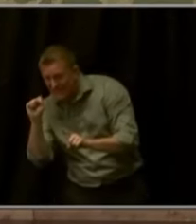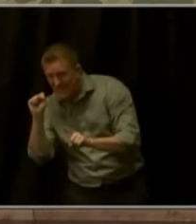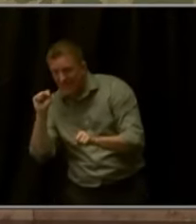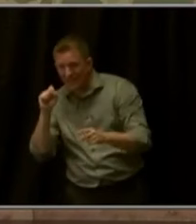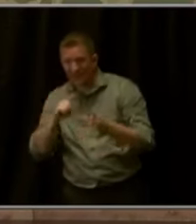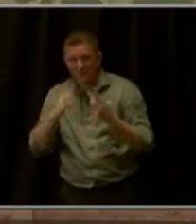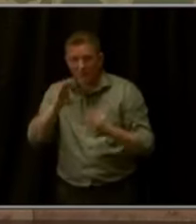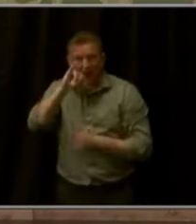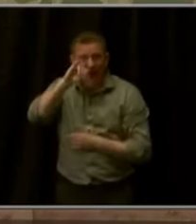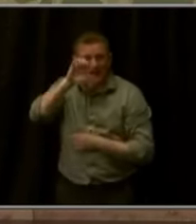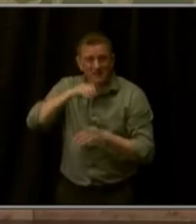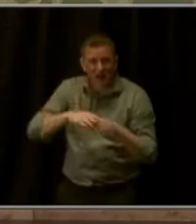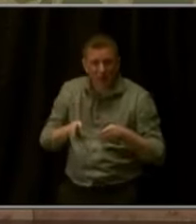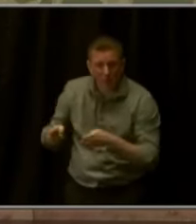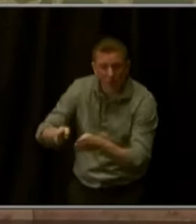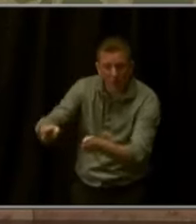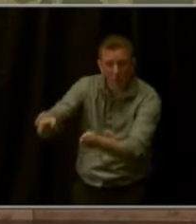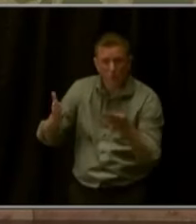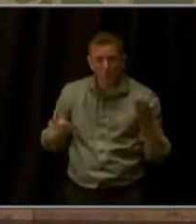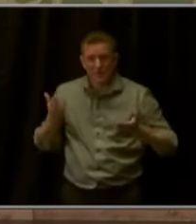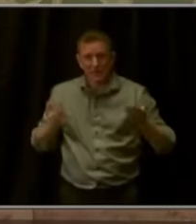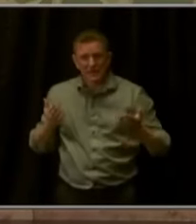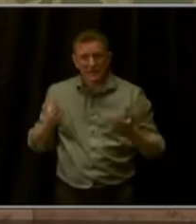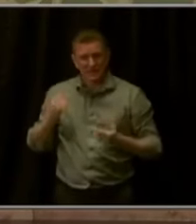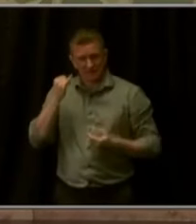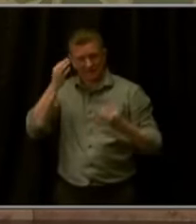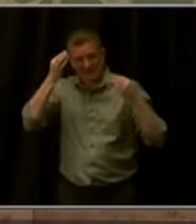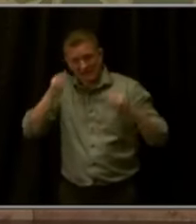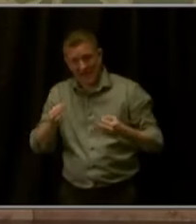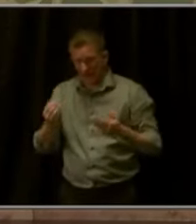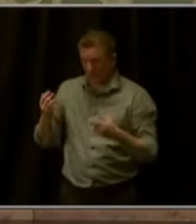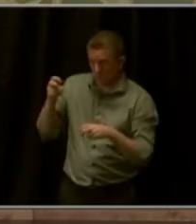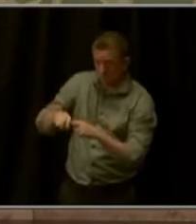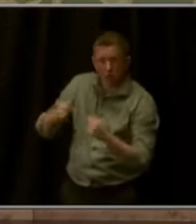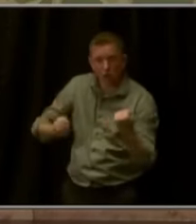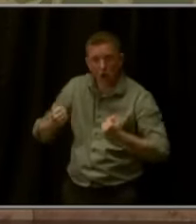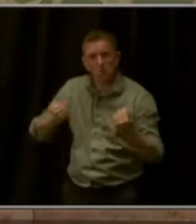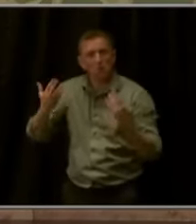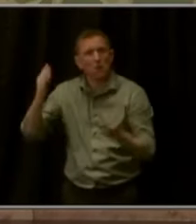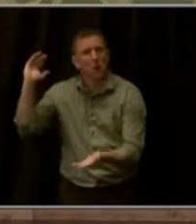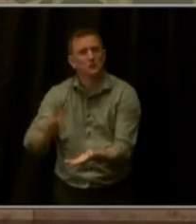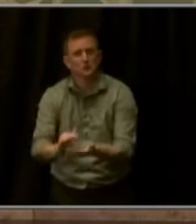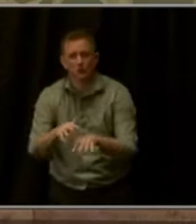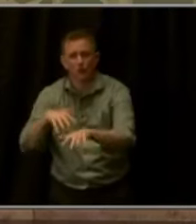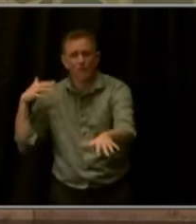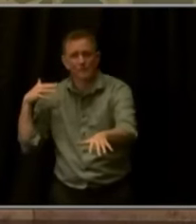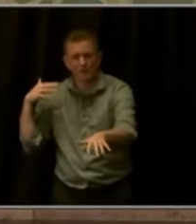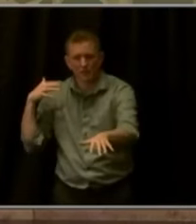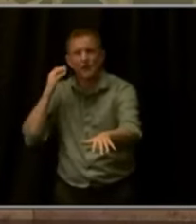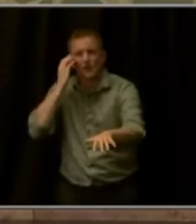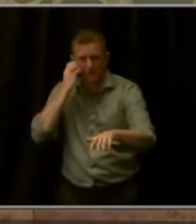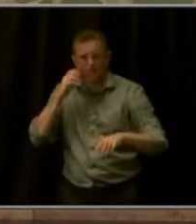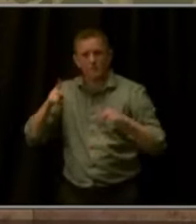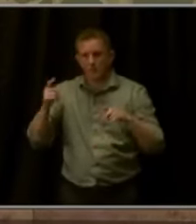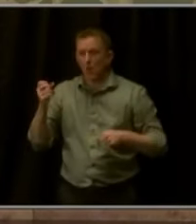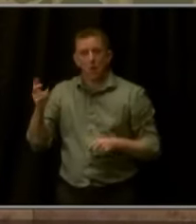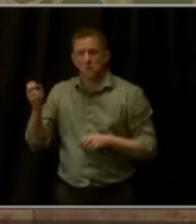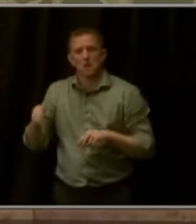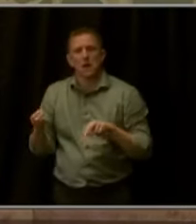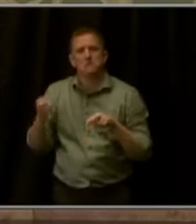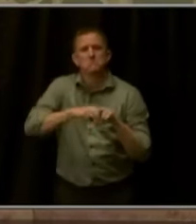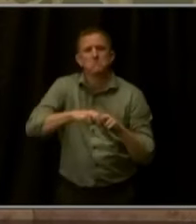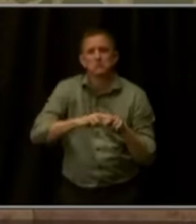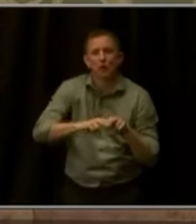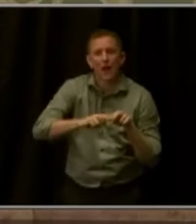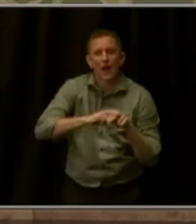you choose to drive a car, there's less traffic. On the weekends, you use the same transit stop to head downtown to see me play for the